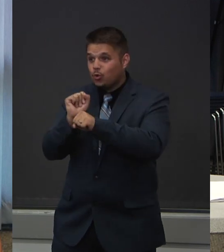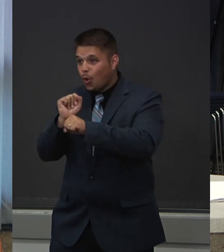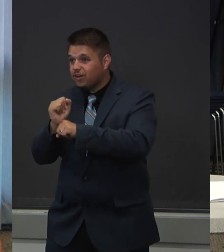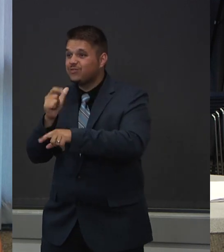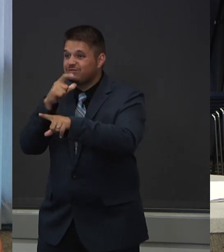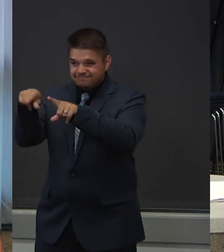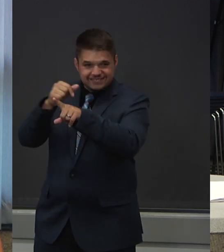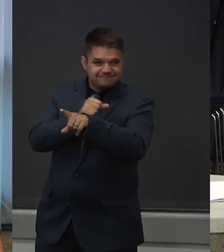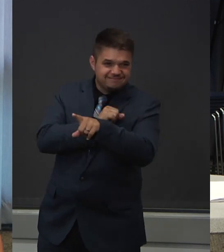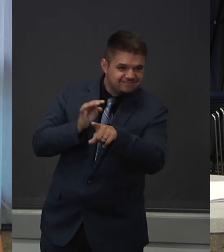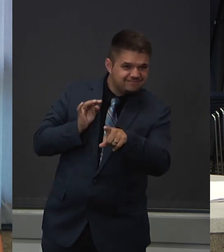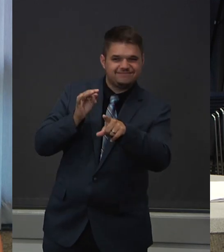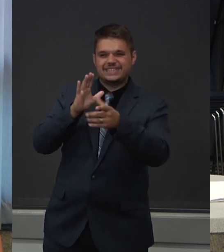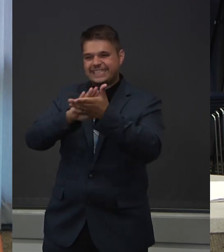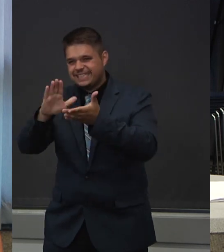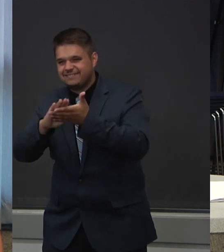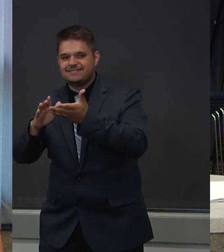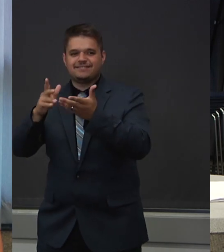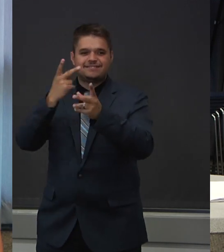every month.